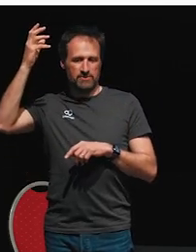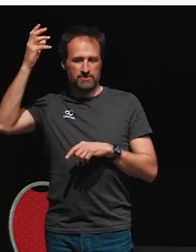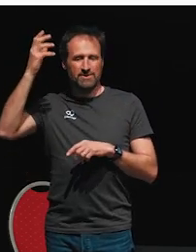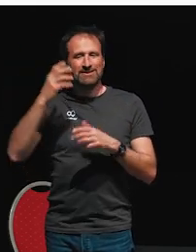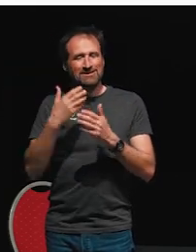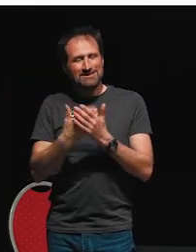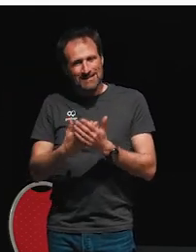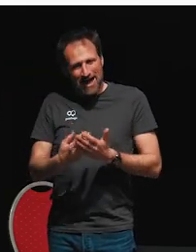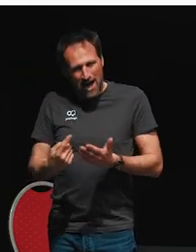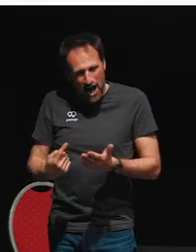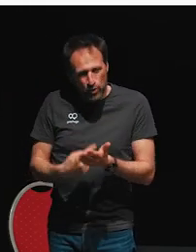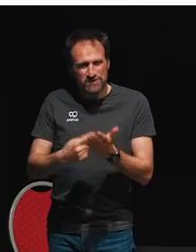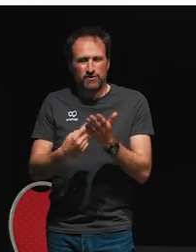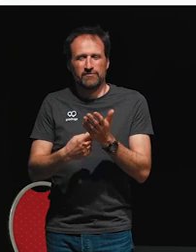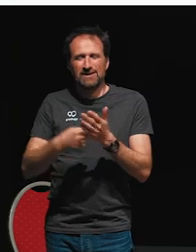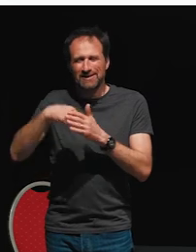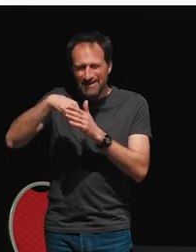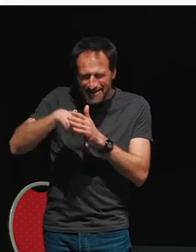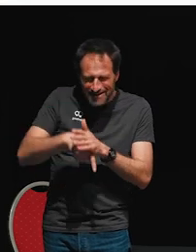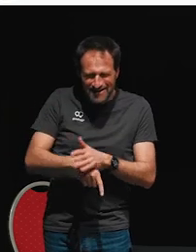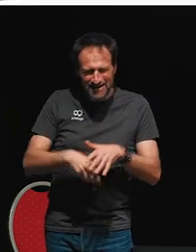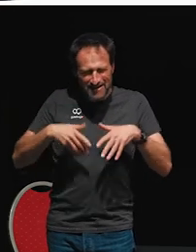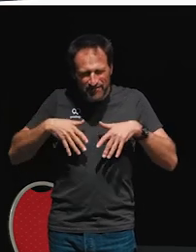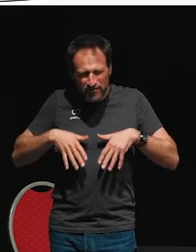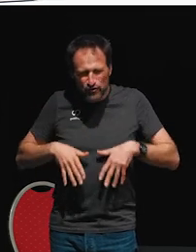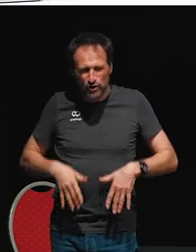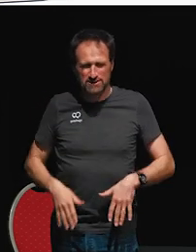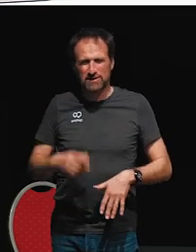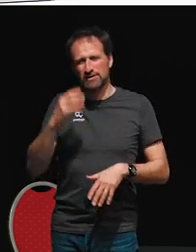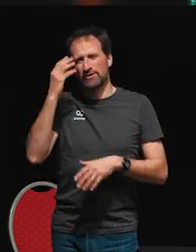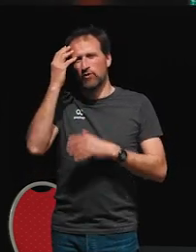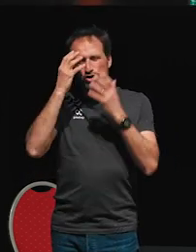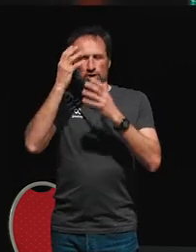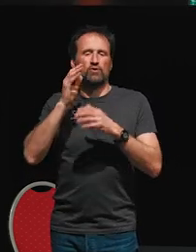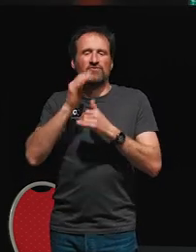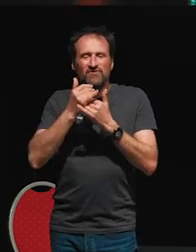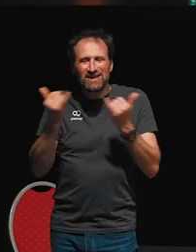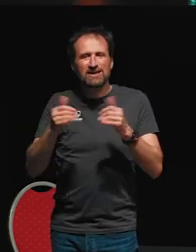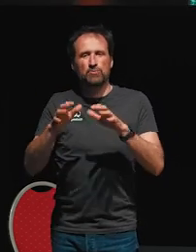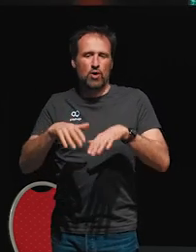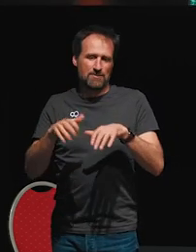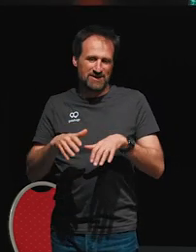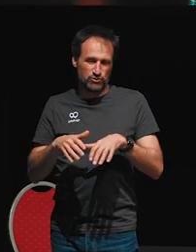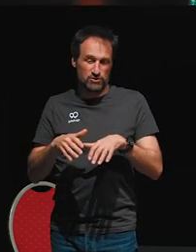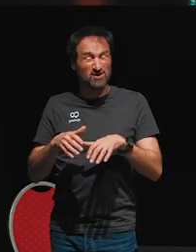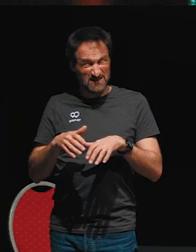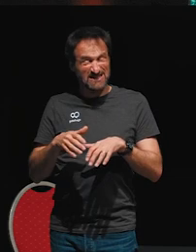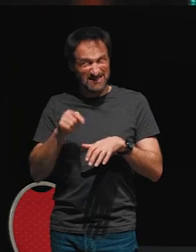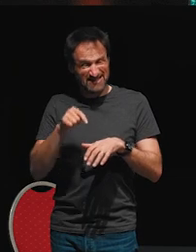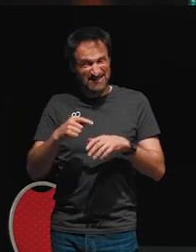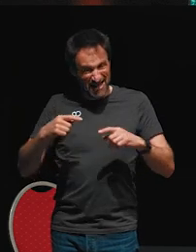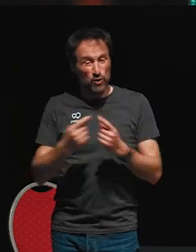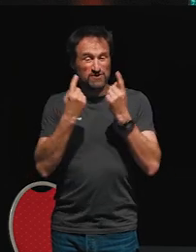some very deep-rooted notions we have about what programming is. And that is hard. Rethinking these